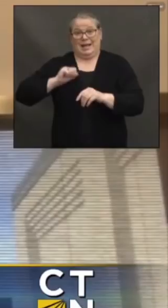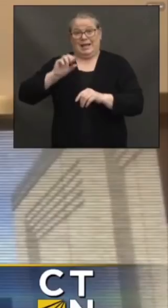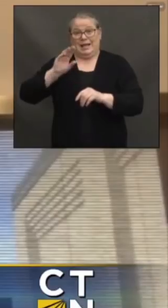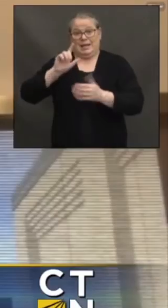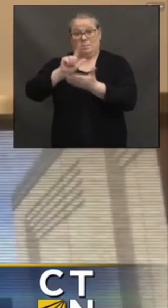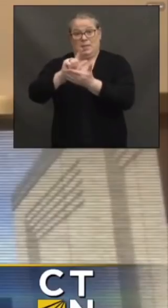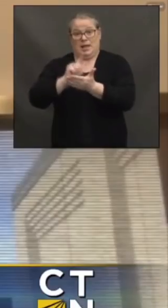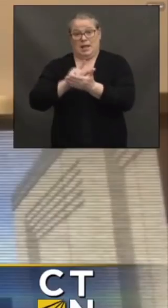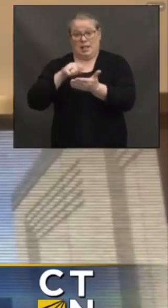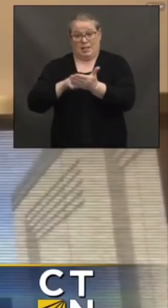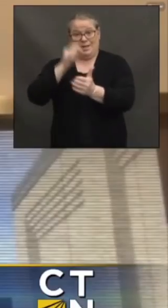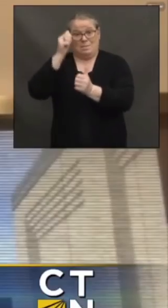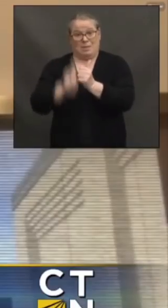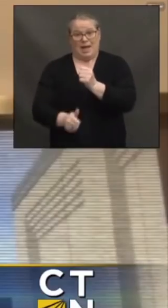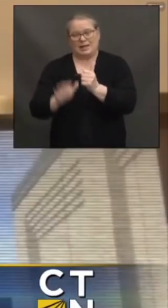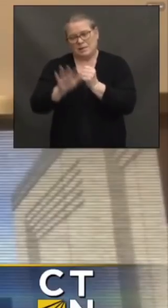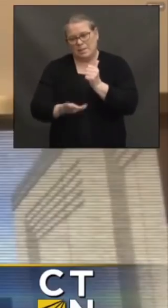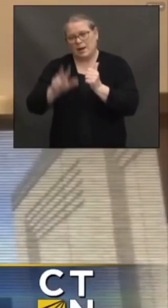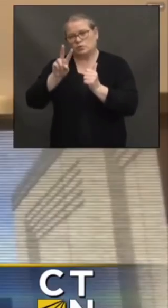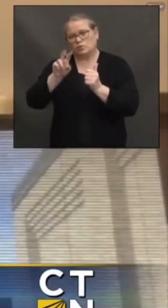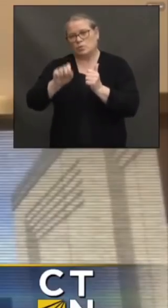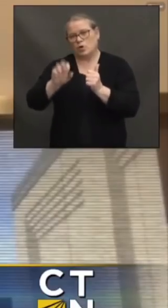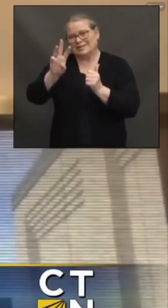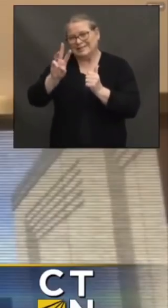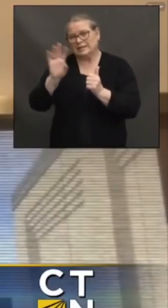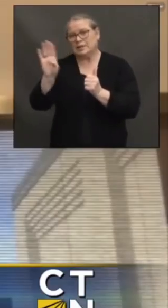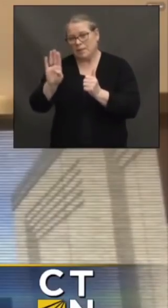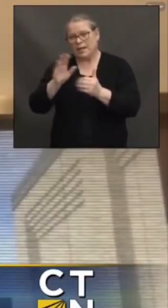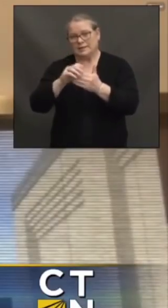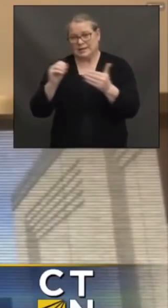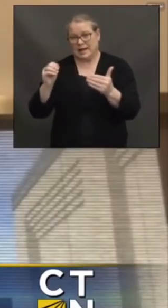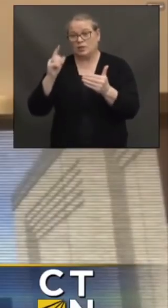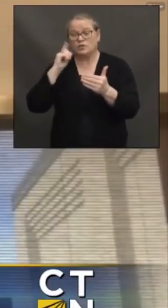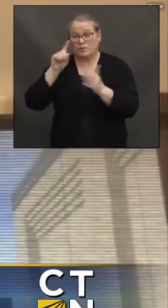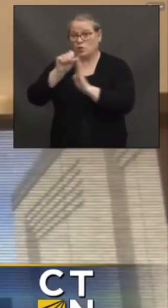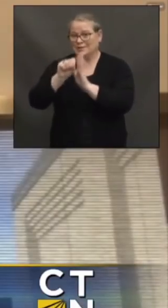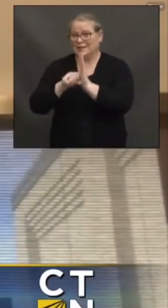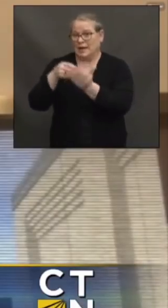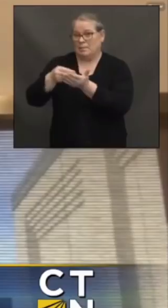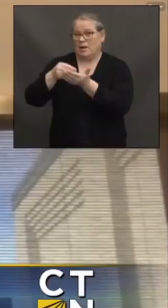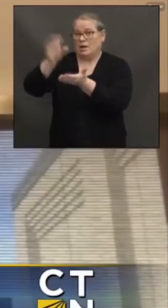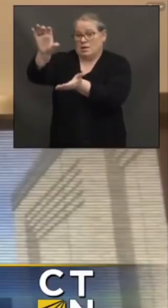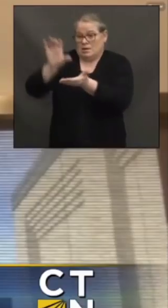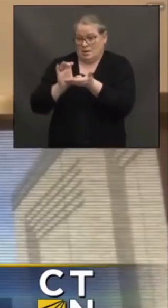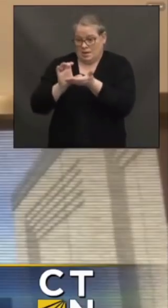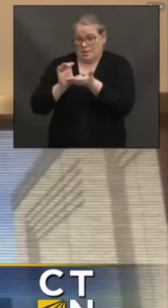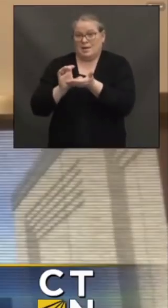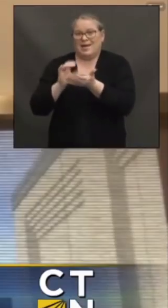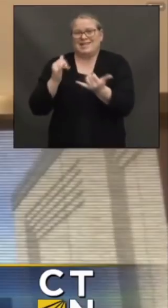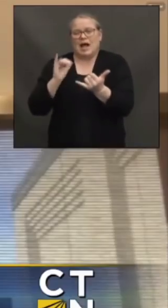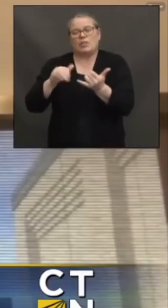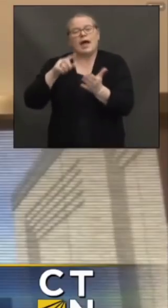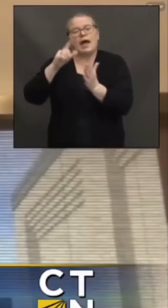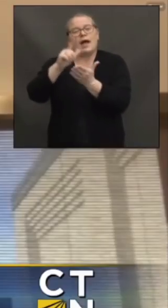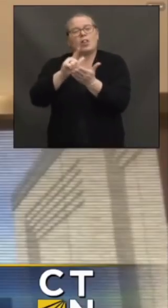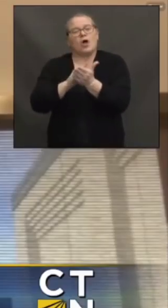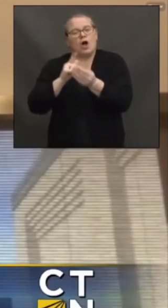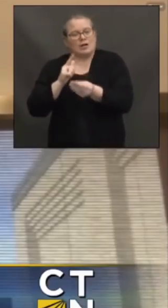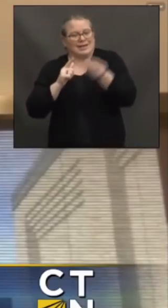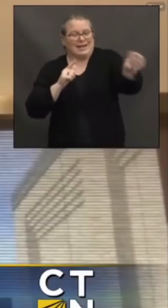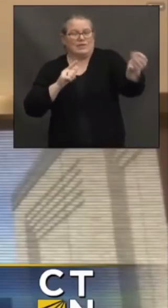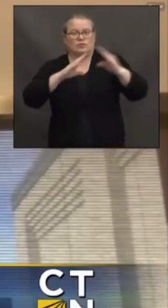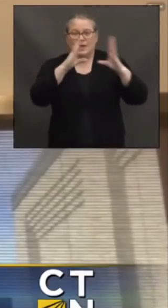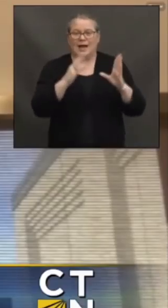billion in state relief. So therefore, there's significant resources in there depending on the final outcome